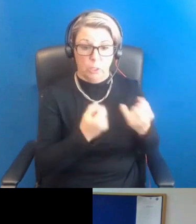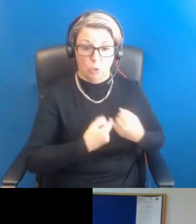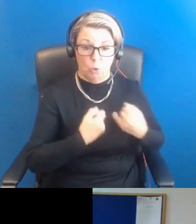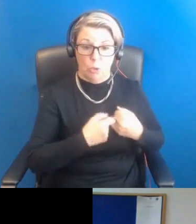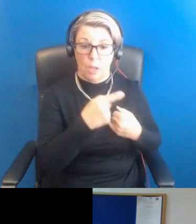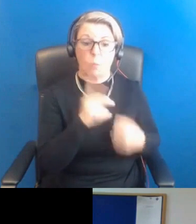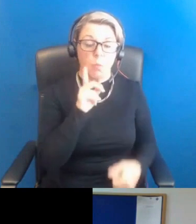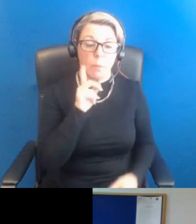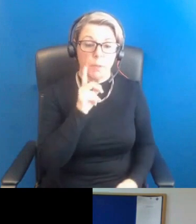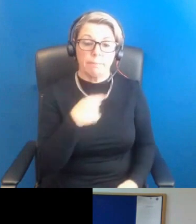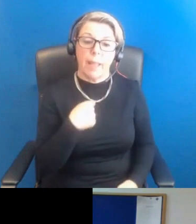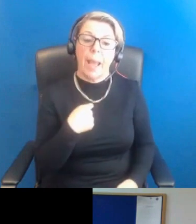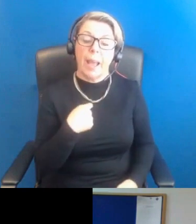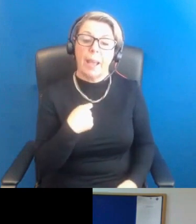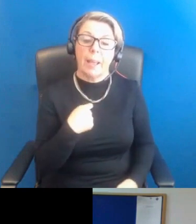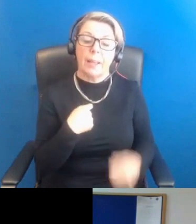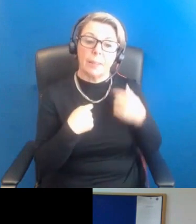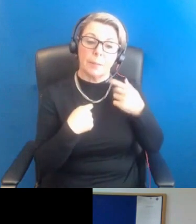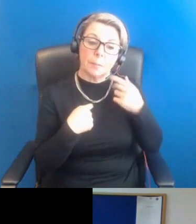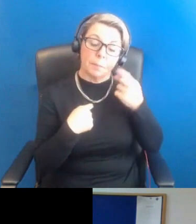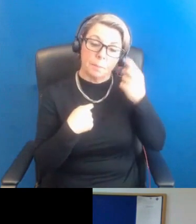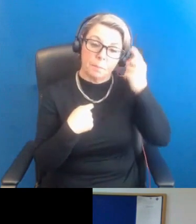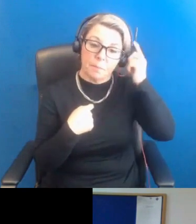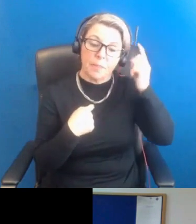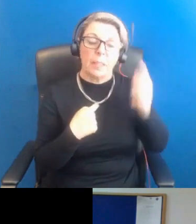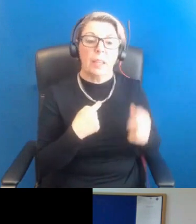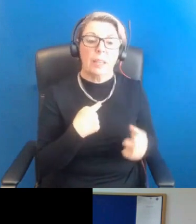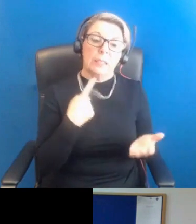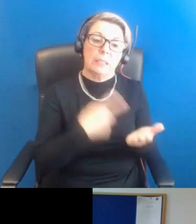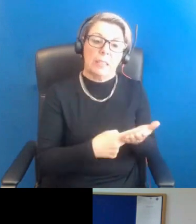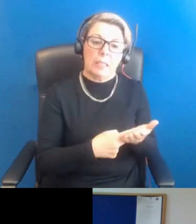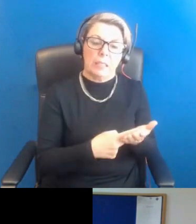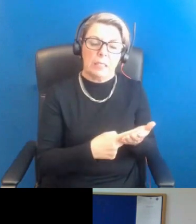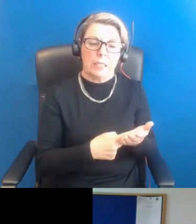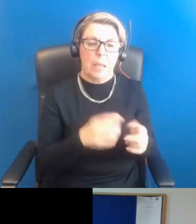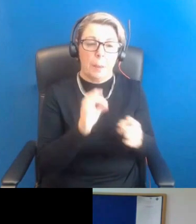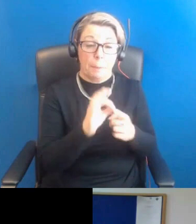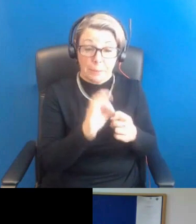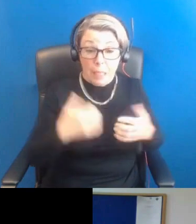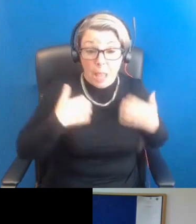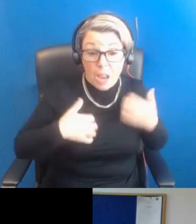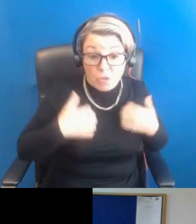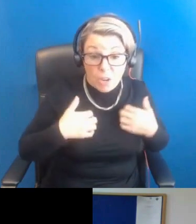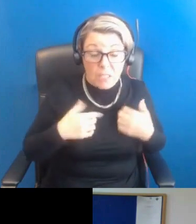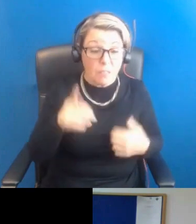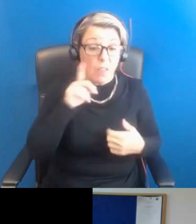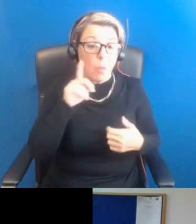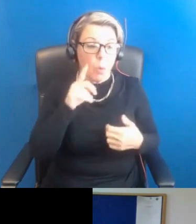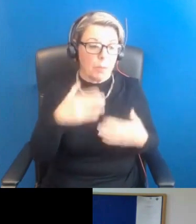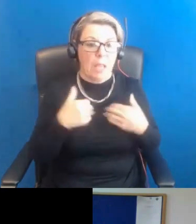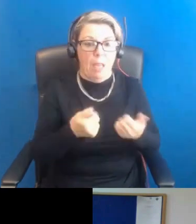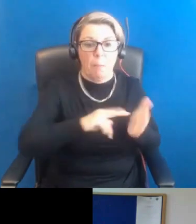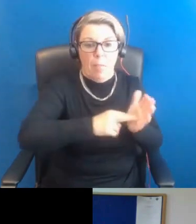decided to focus on it as one of my particular interests within the Women's Health Plan, although not to the exclusion of other